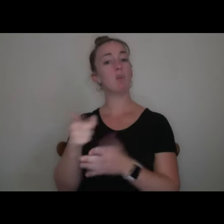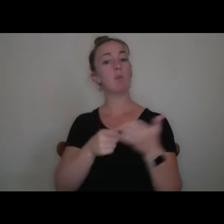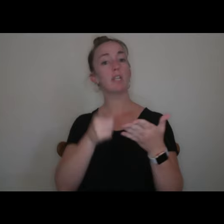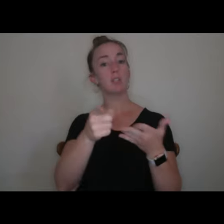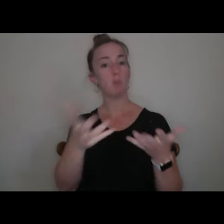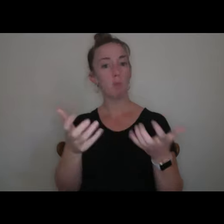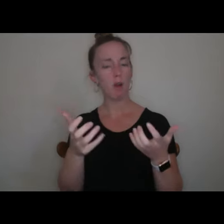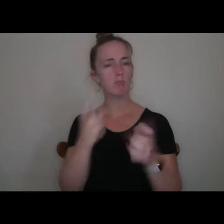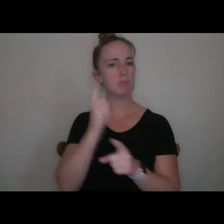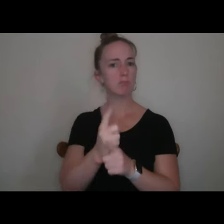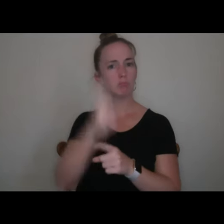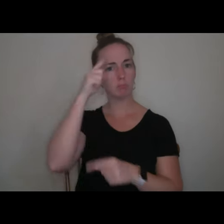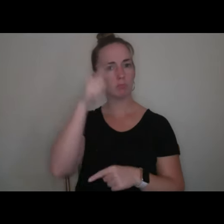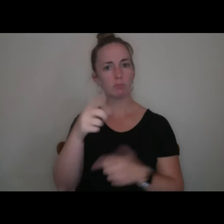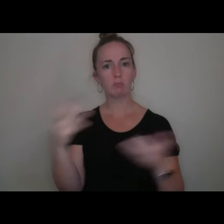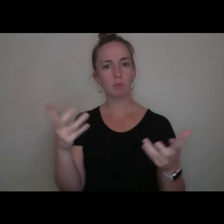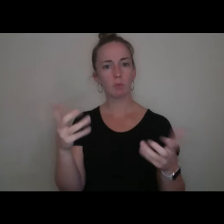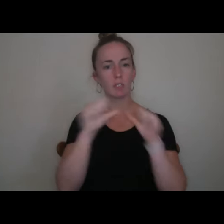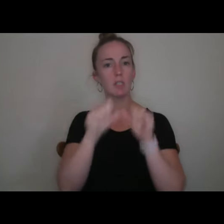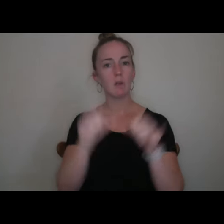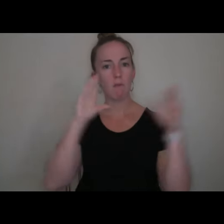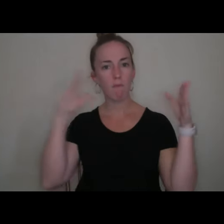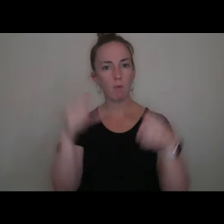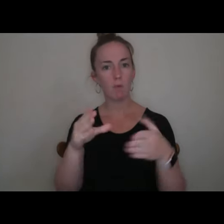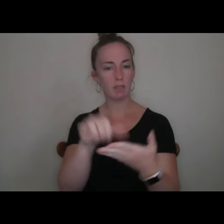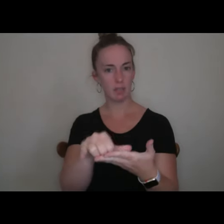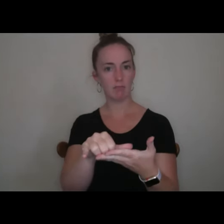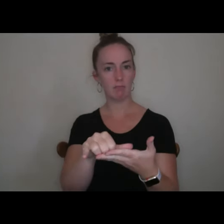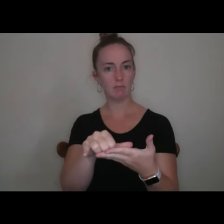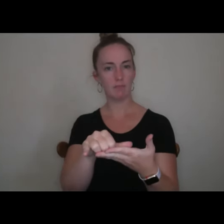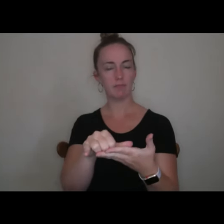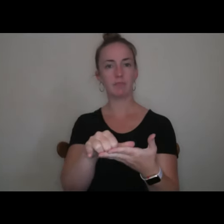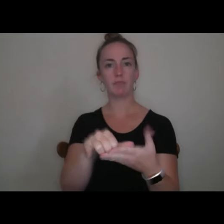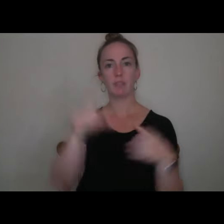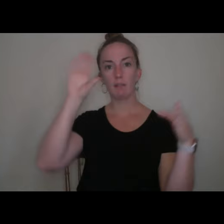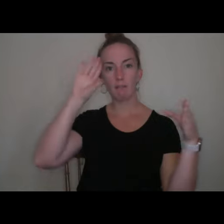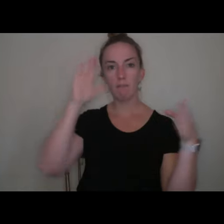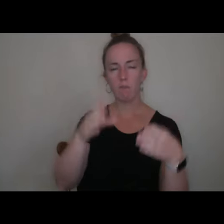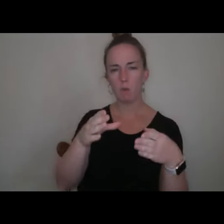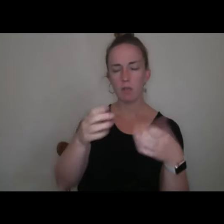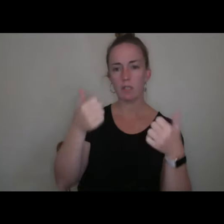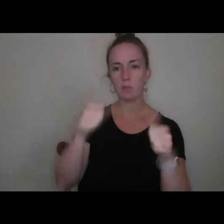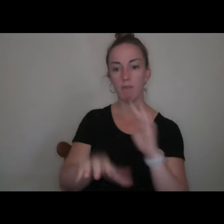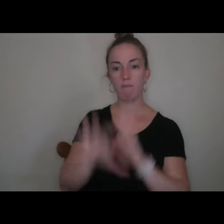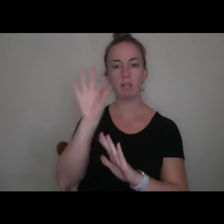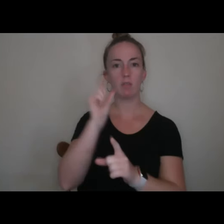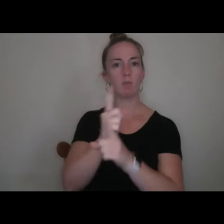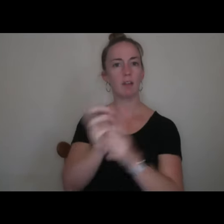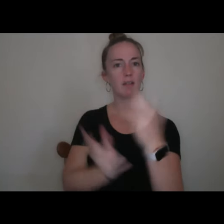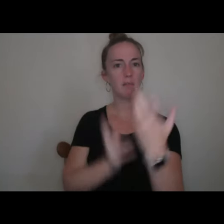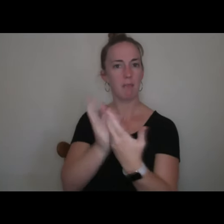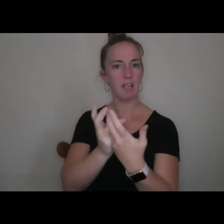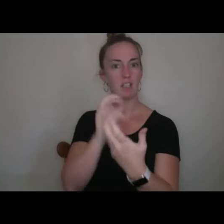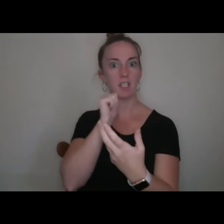for you. Stay focused on that. Focus on finding the right match, not winning the